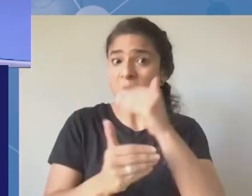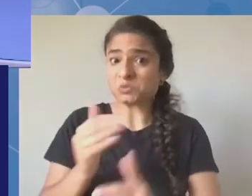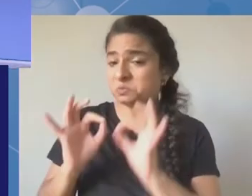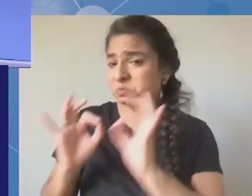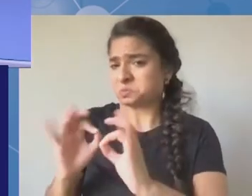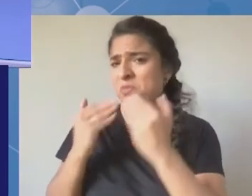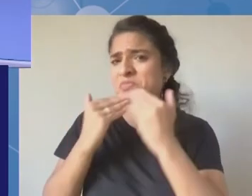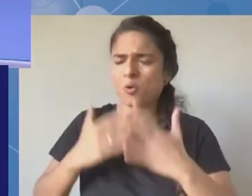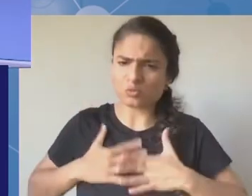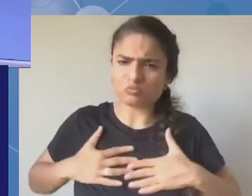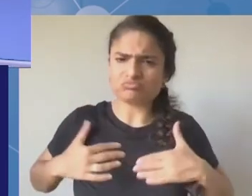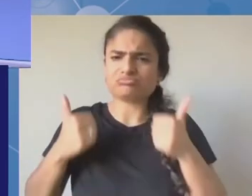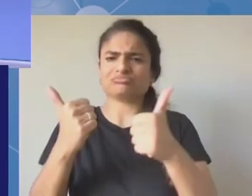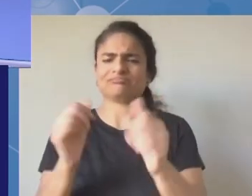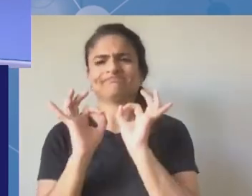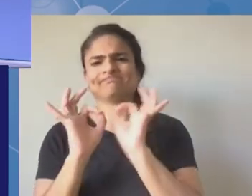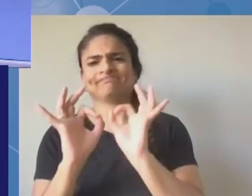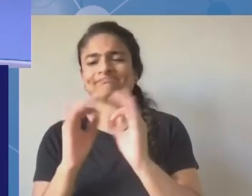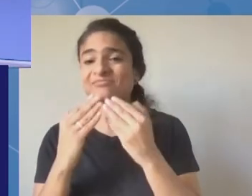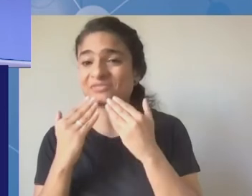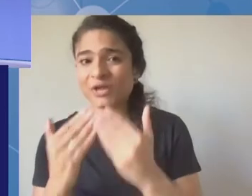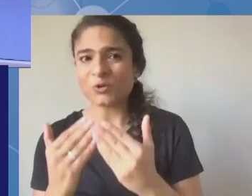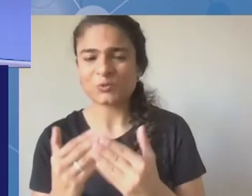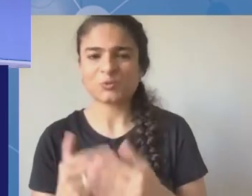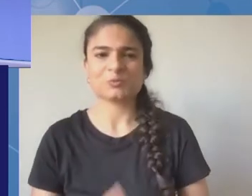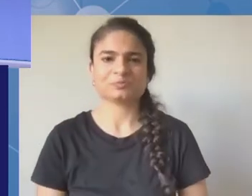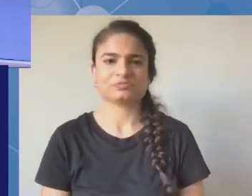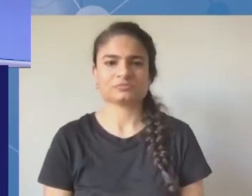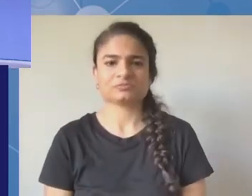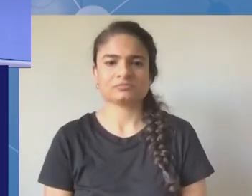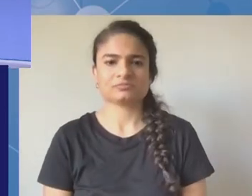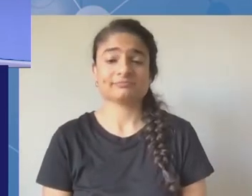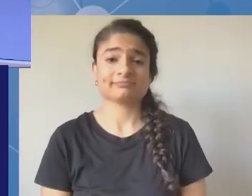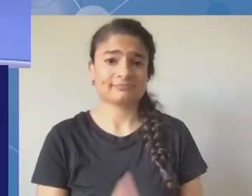um next we'll go online to anurag